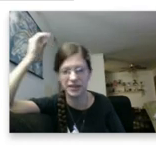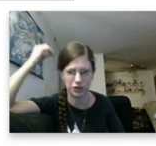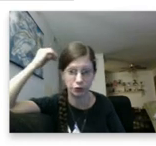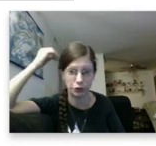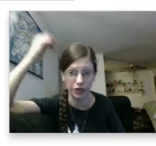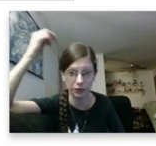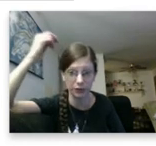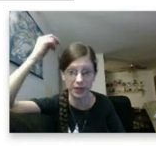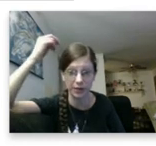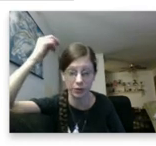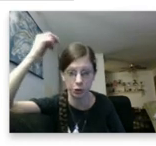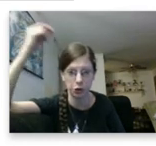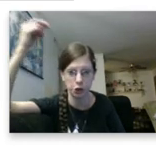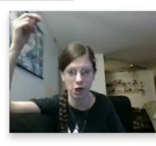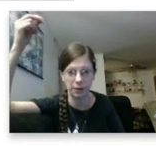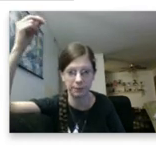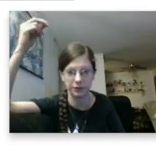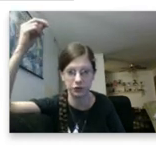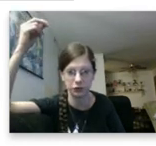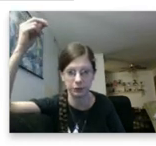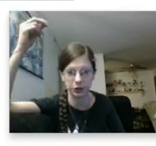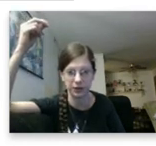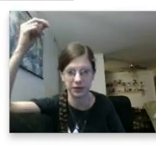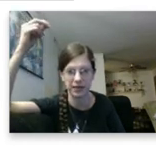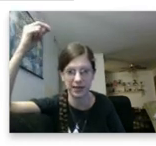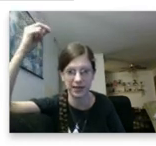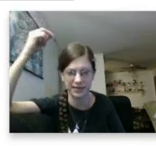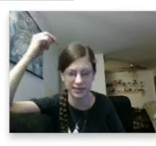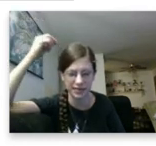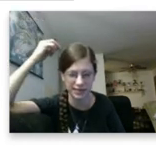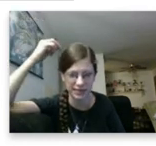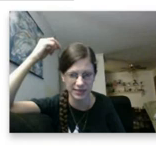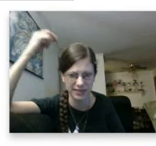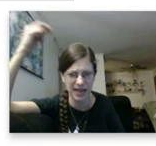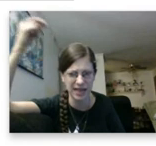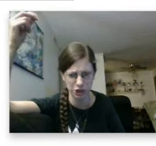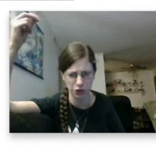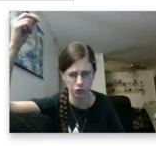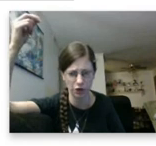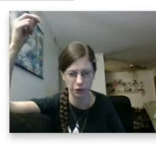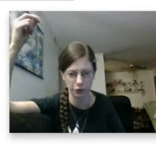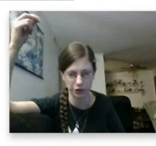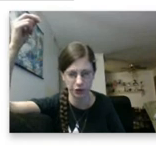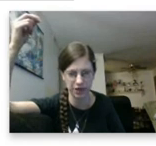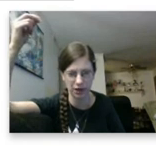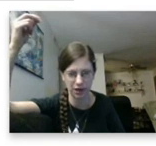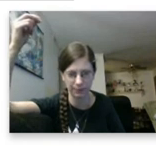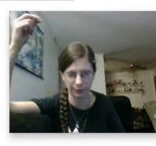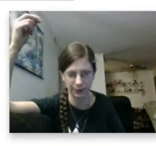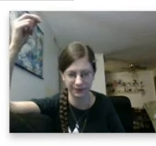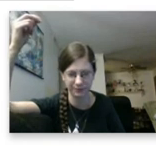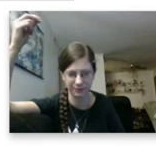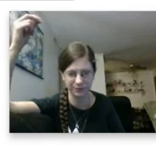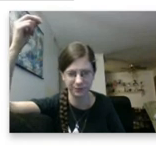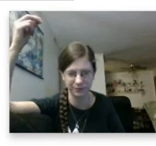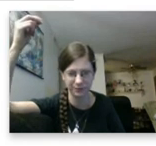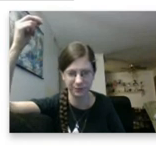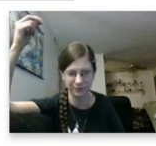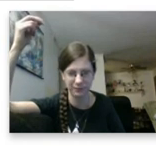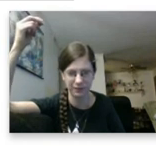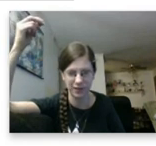That is literally their job description. That is the statute under which they operate.